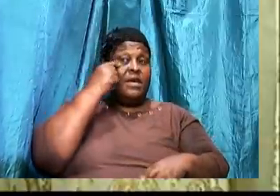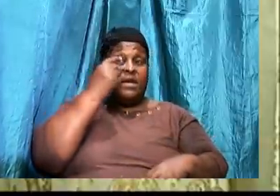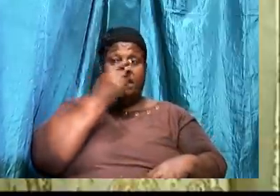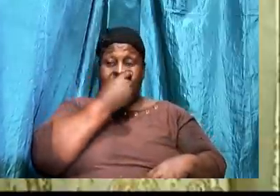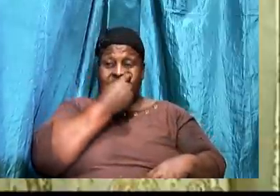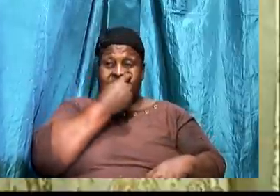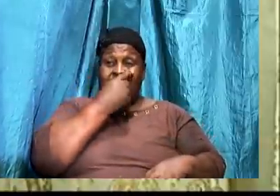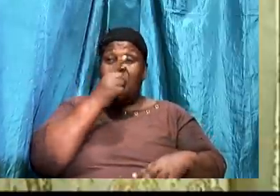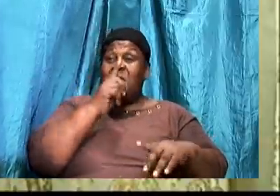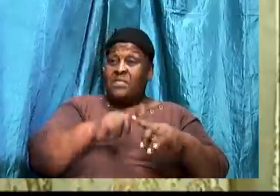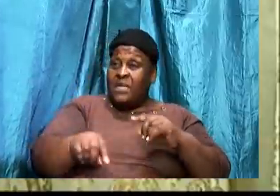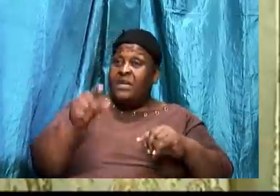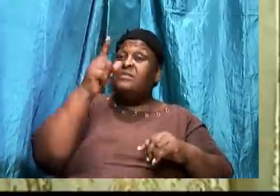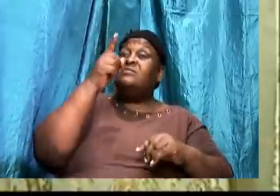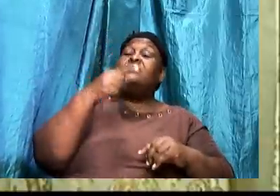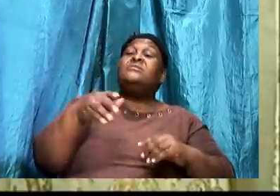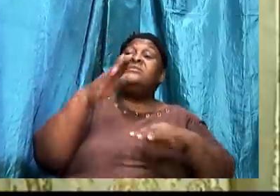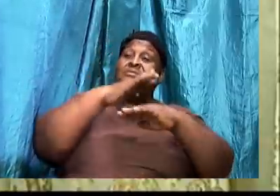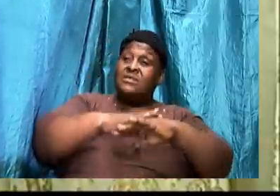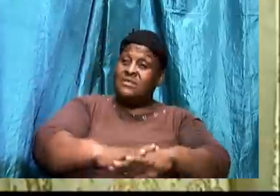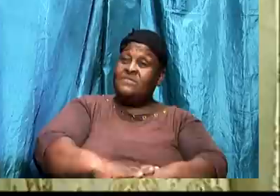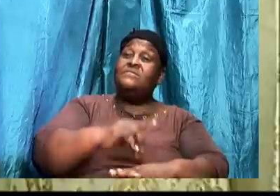And then he satisfied. lust of the flesh.